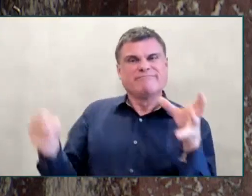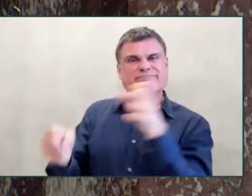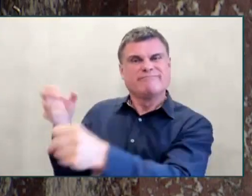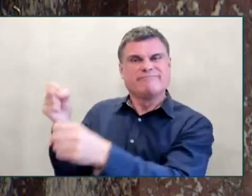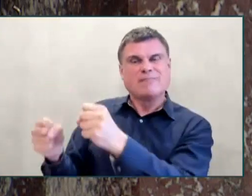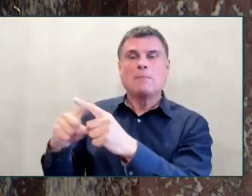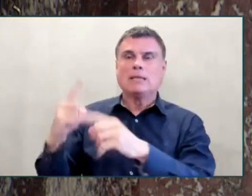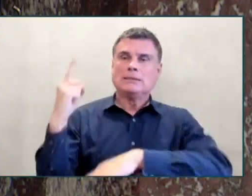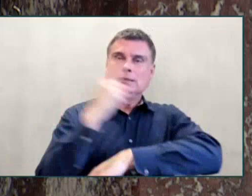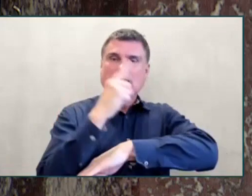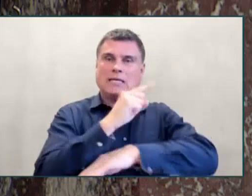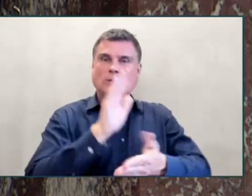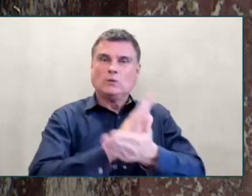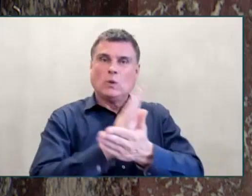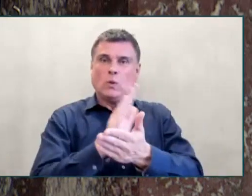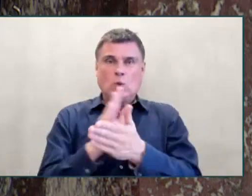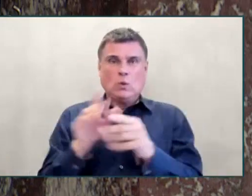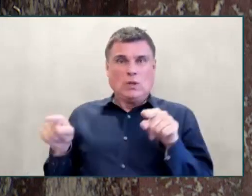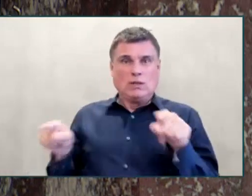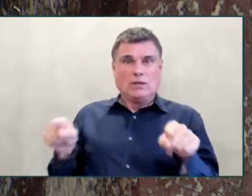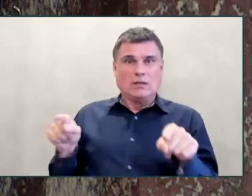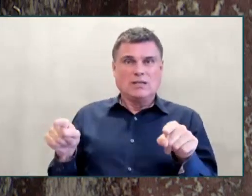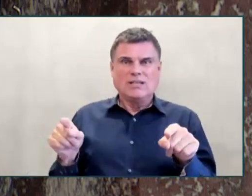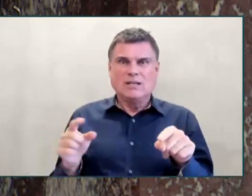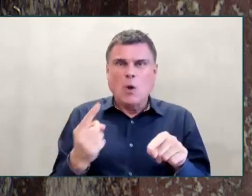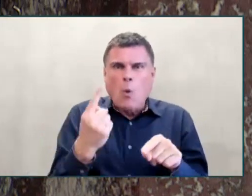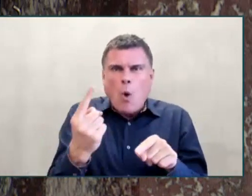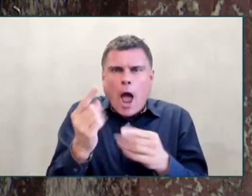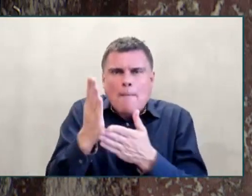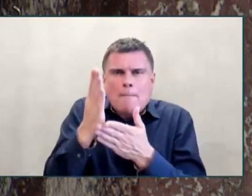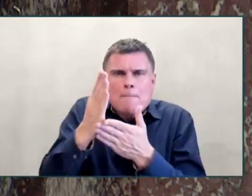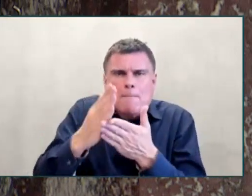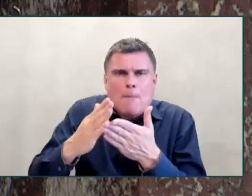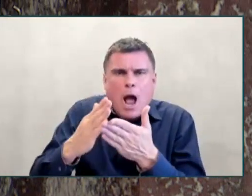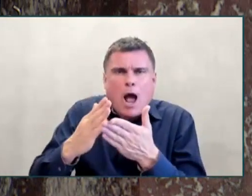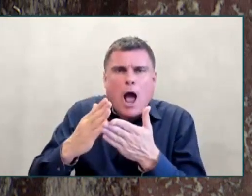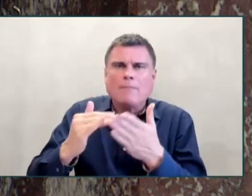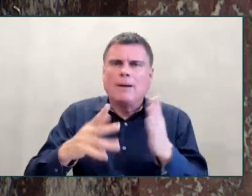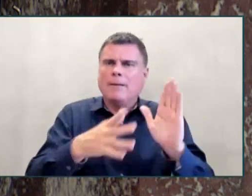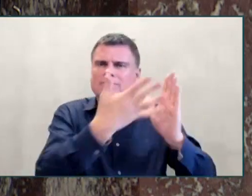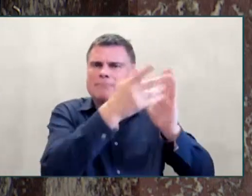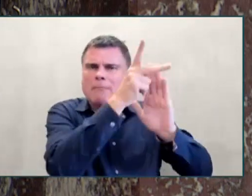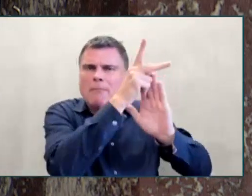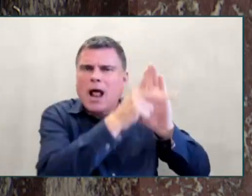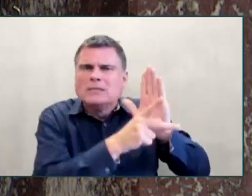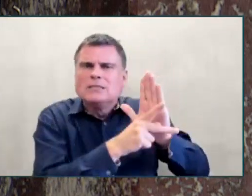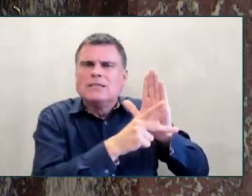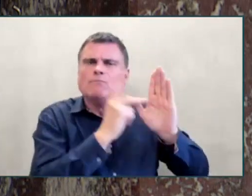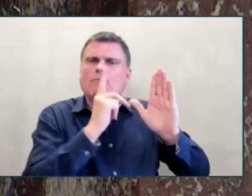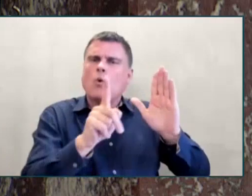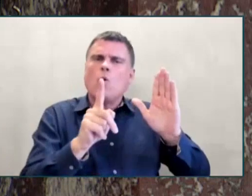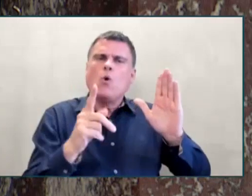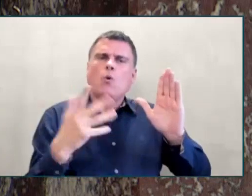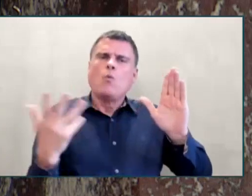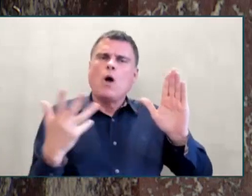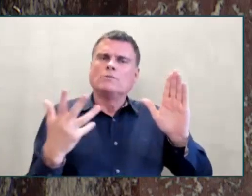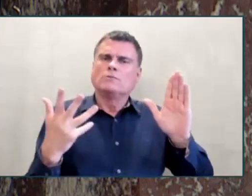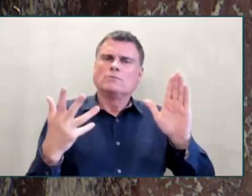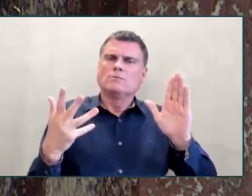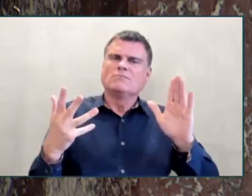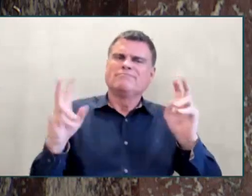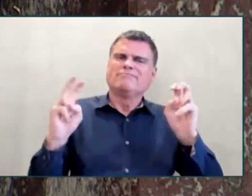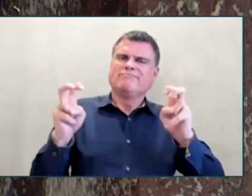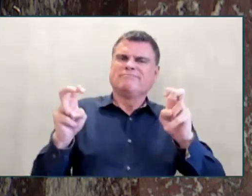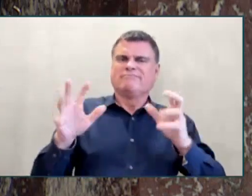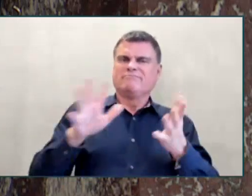of assimilation and cultural genocide that was experienced by Indigenous people here in British Columbia and right across